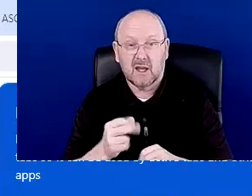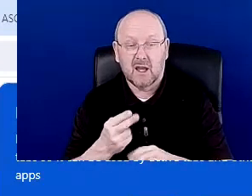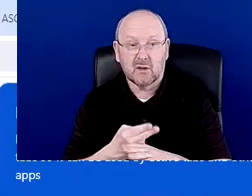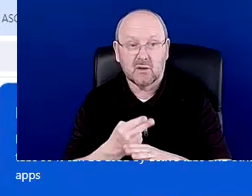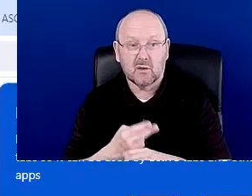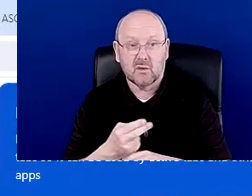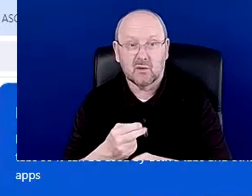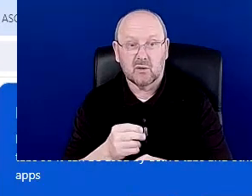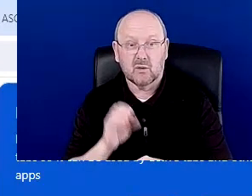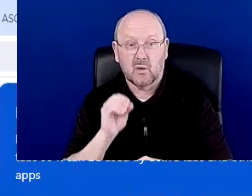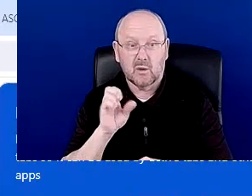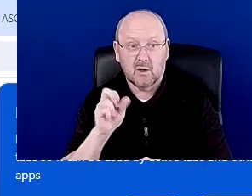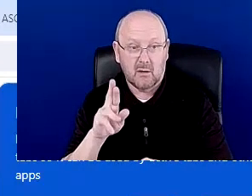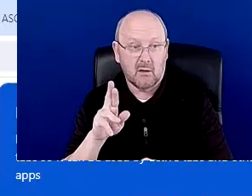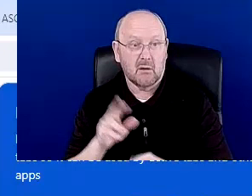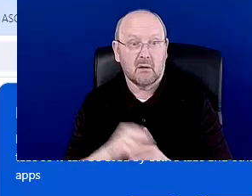um, as possible.